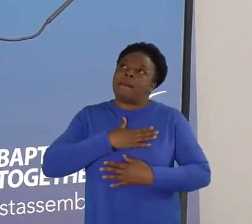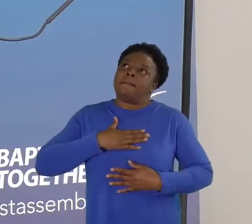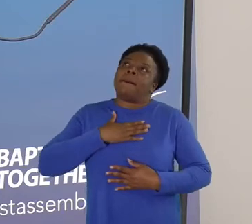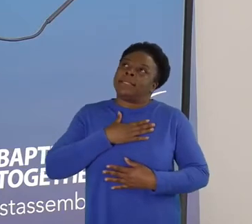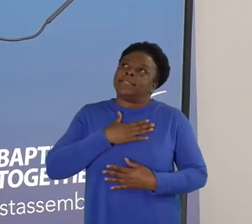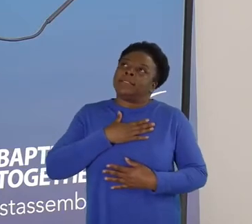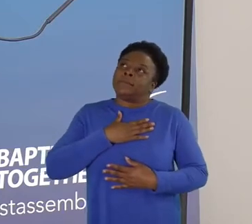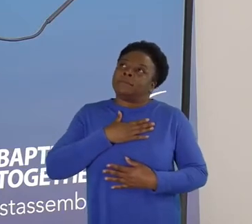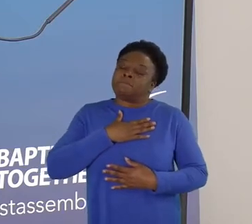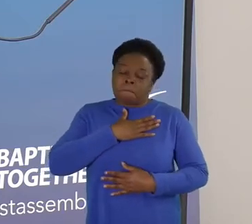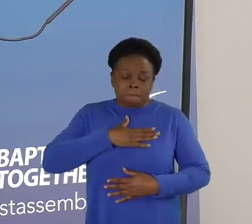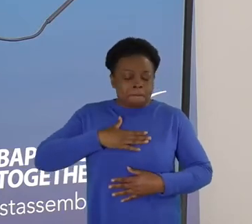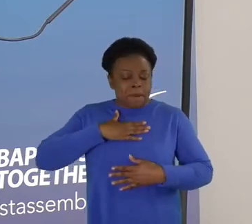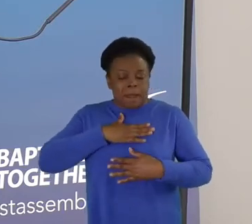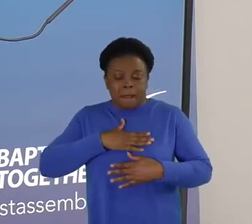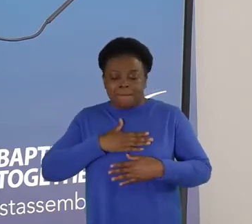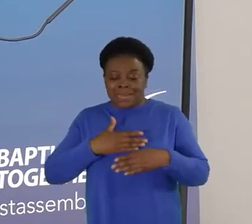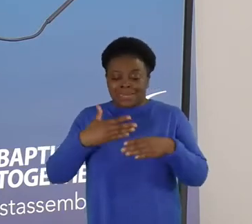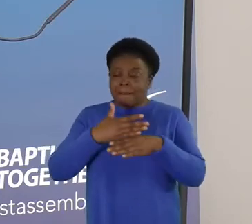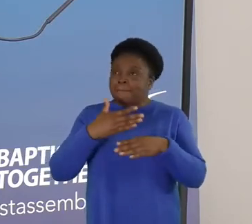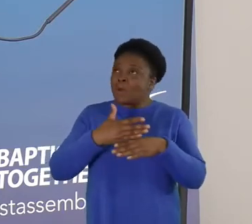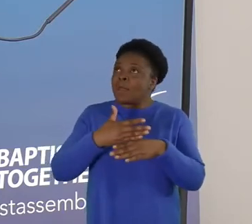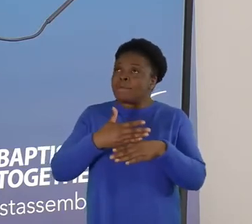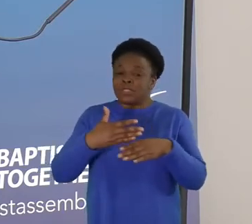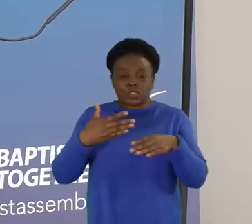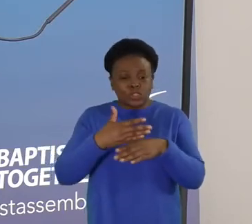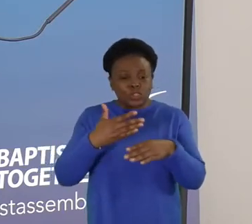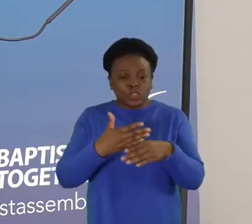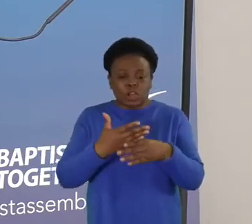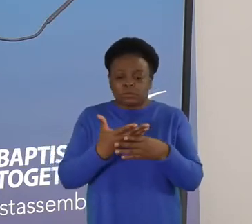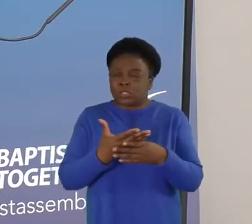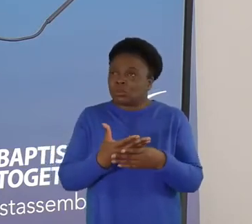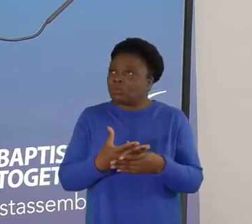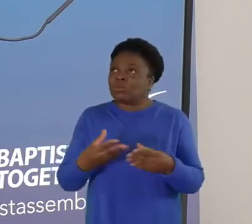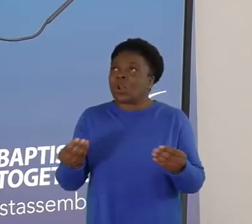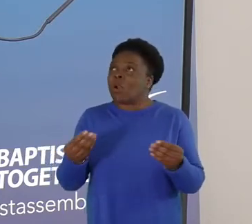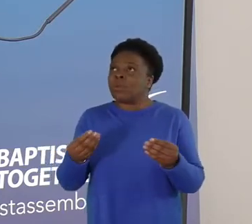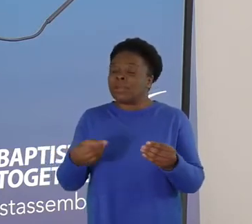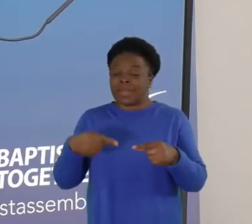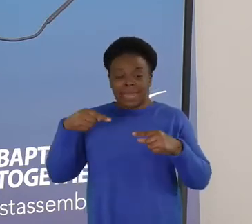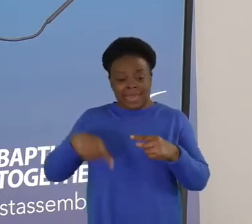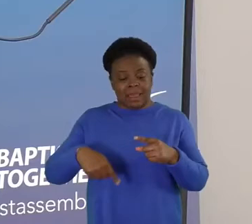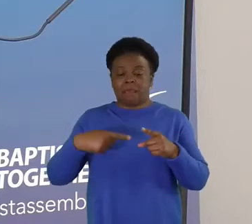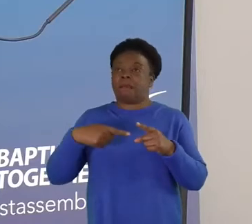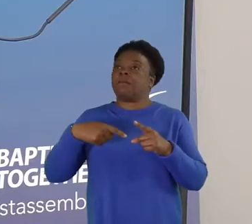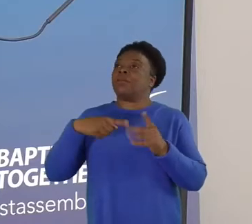We lament the loss of employment for so many people in the UK and around the world.